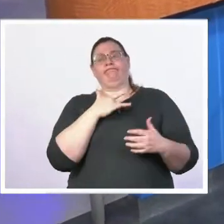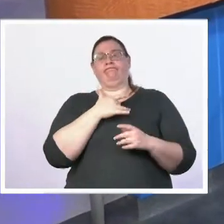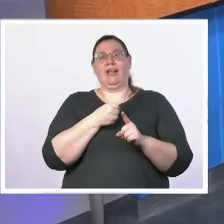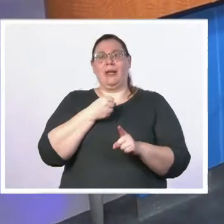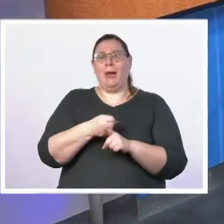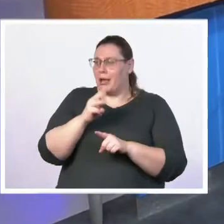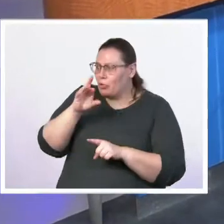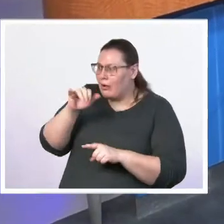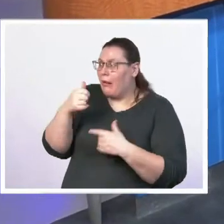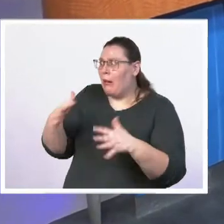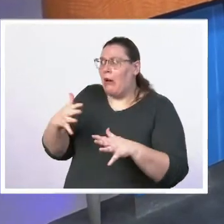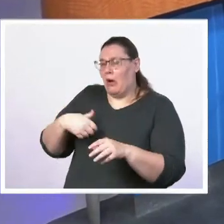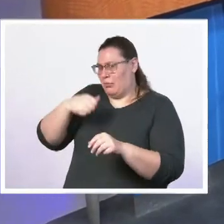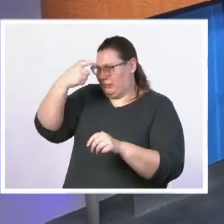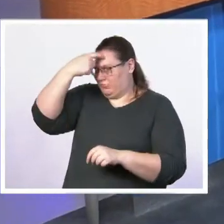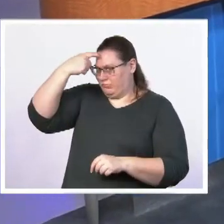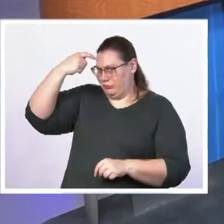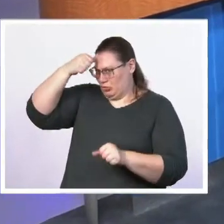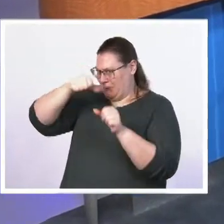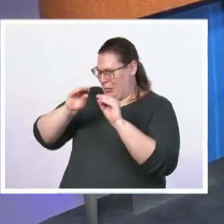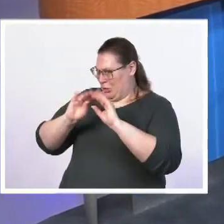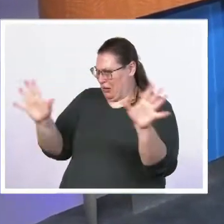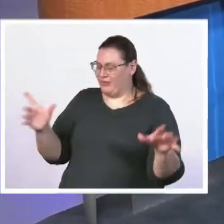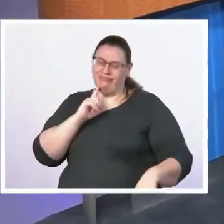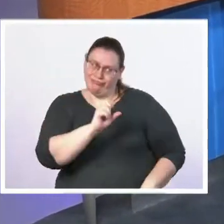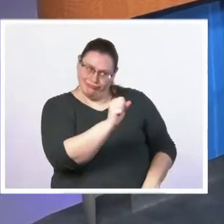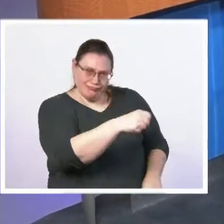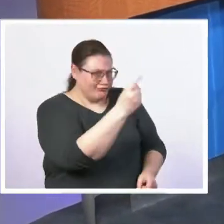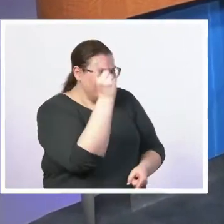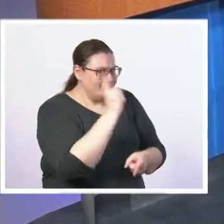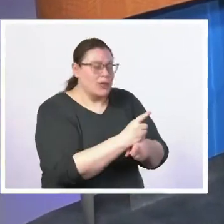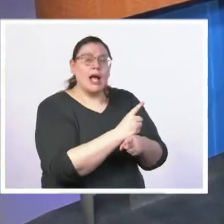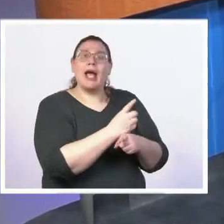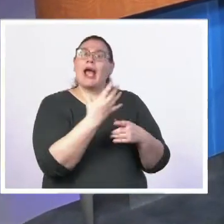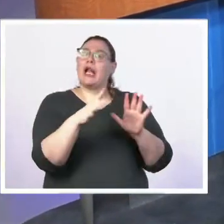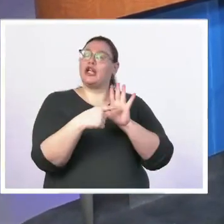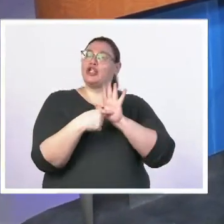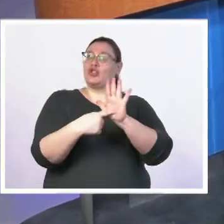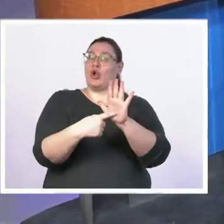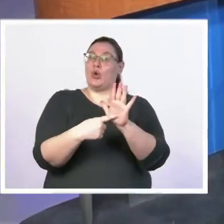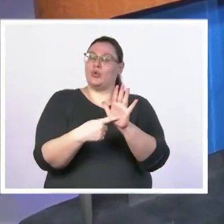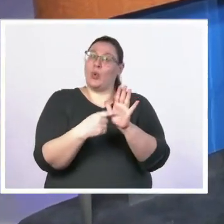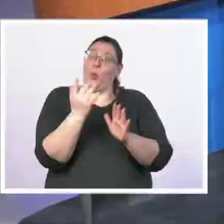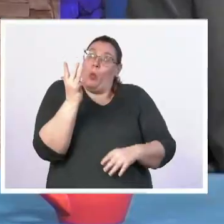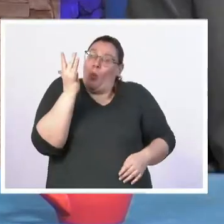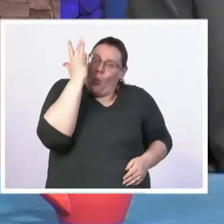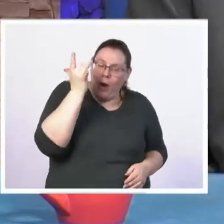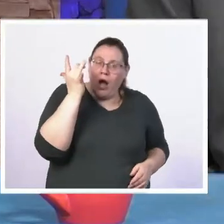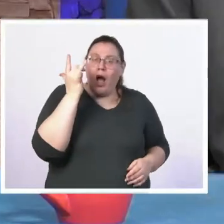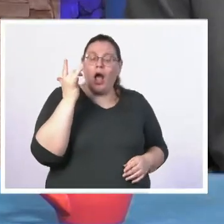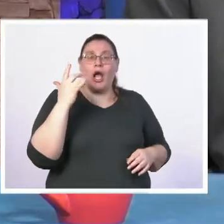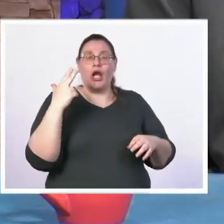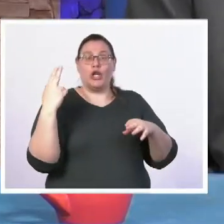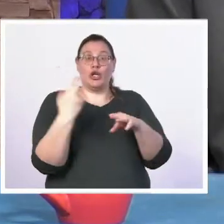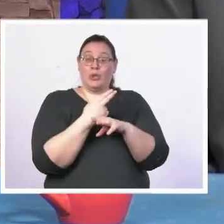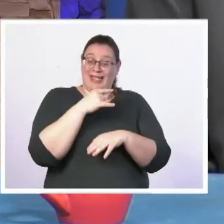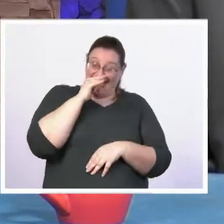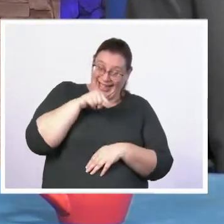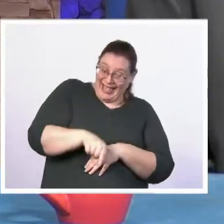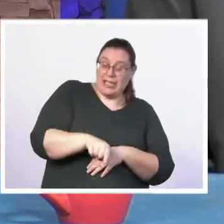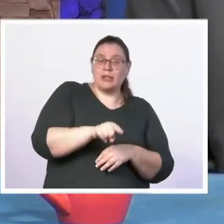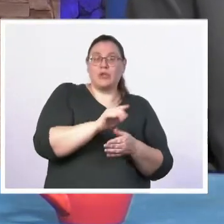um impactful i was gonna say that's a memory that won't leave you it won't and it shows you quite often why